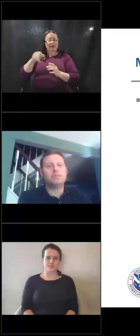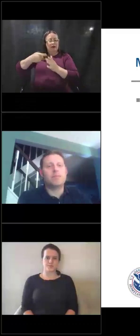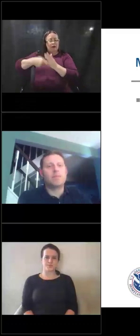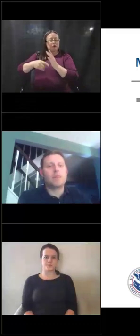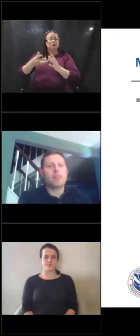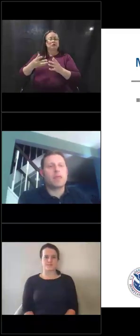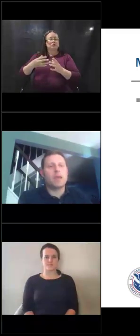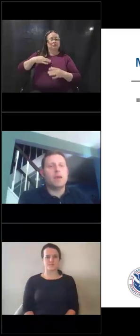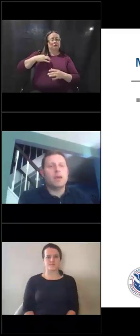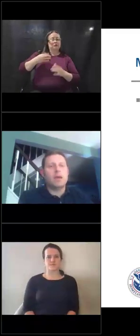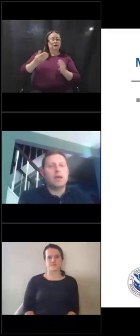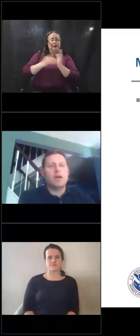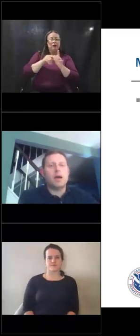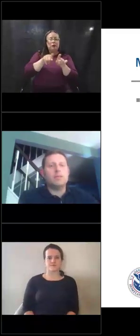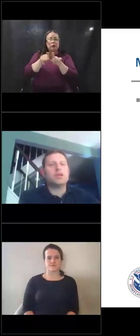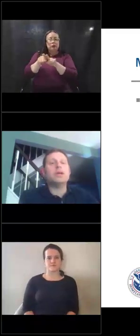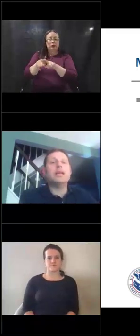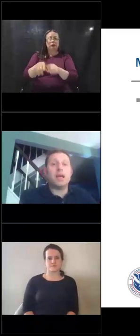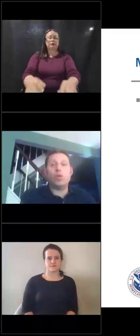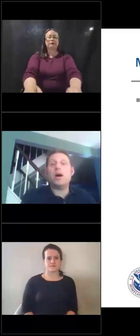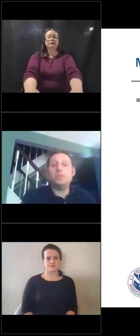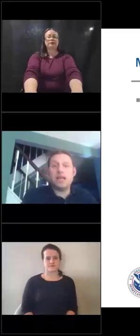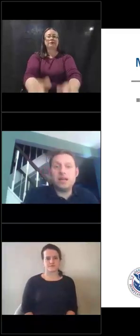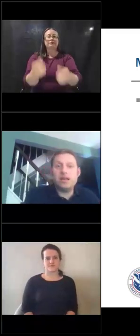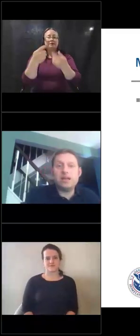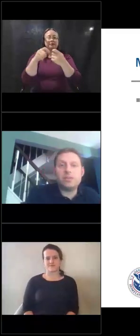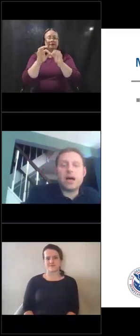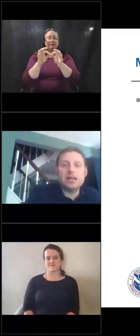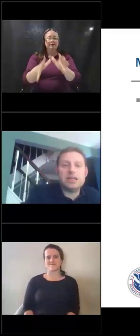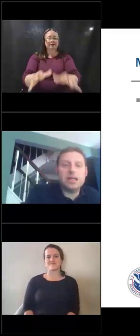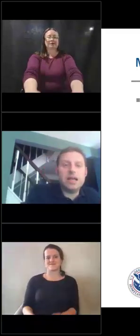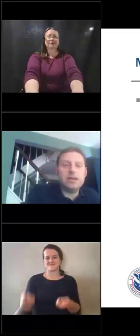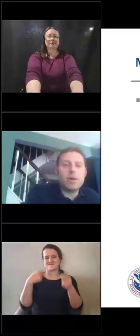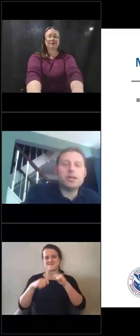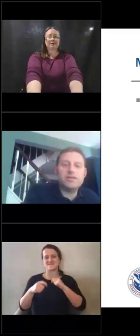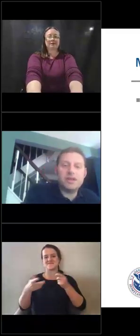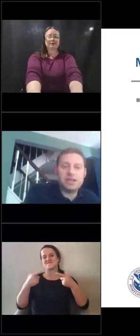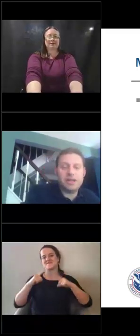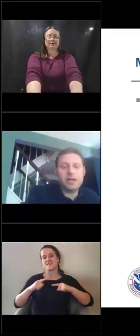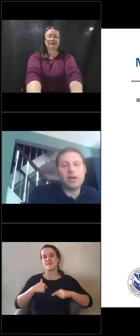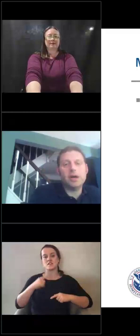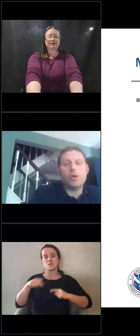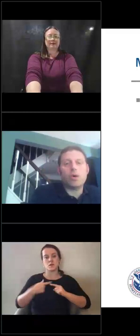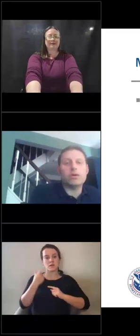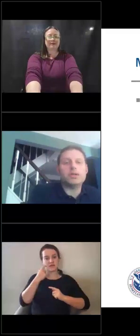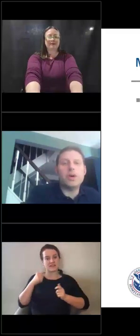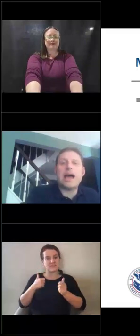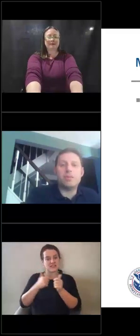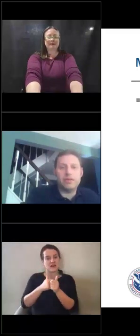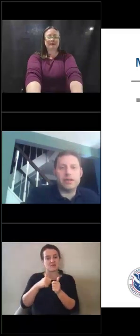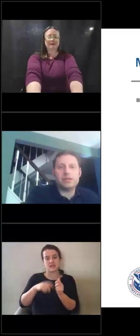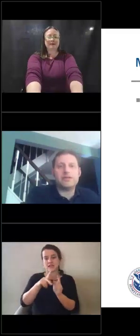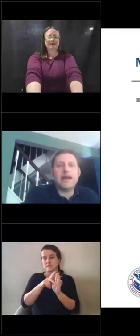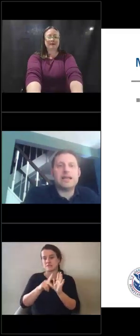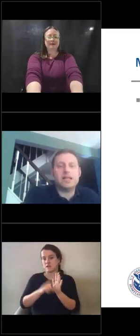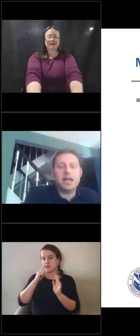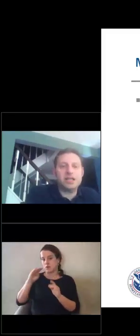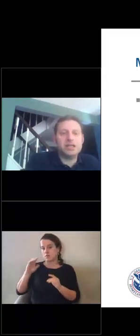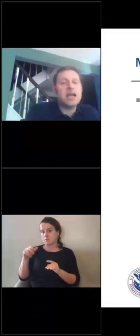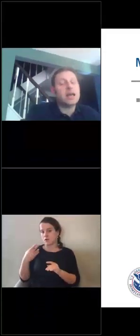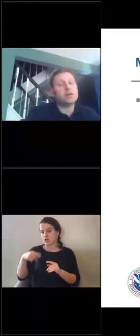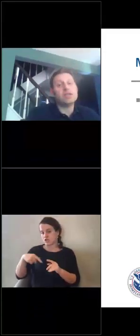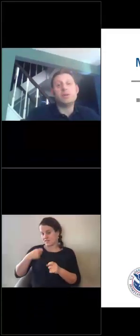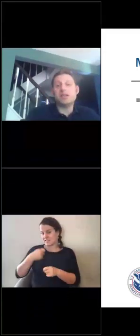Next slide. Um, so again, we updated this policy in March of this year in order to add provisions for